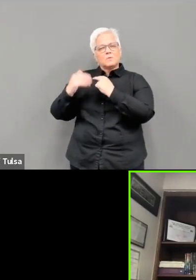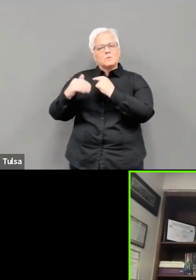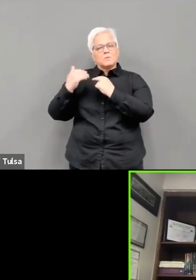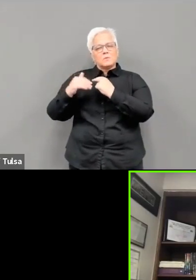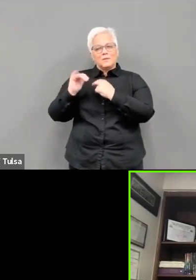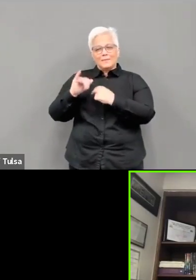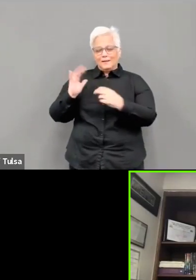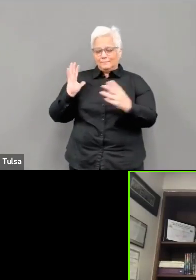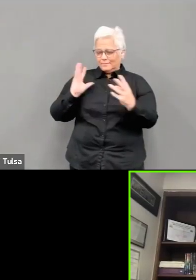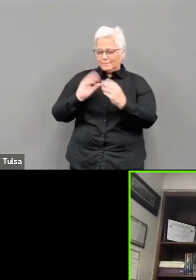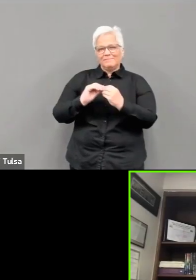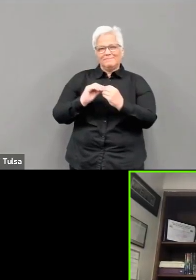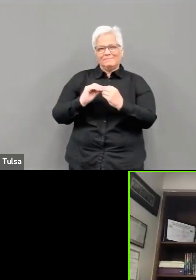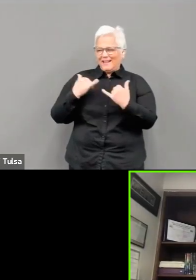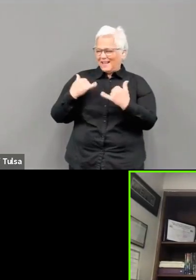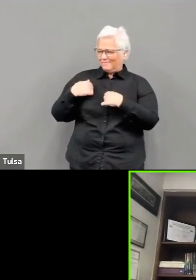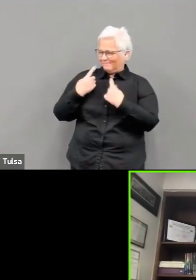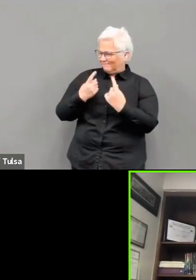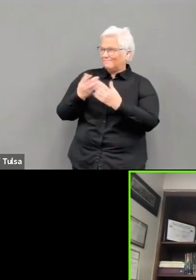Amen.